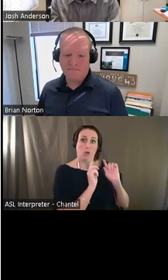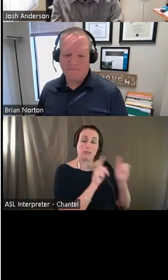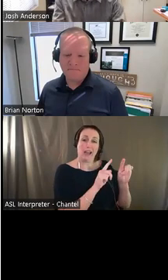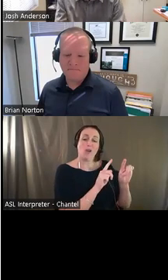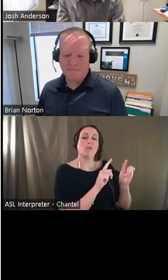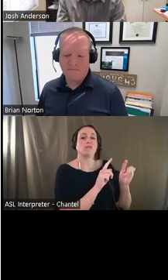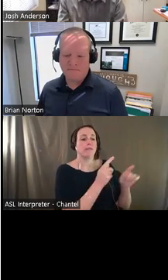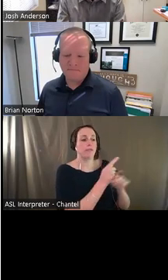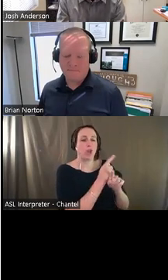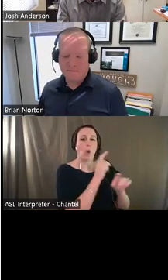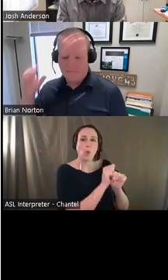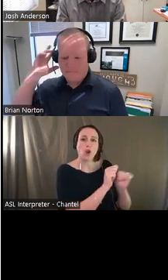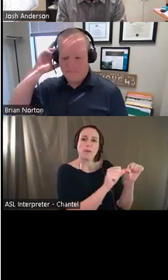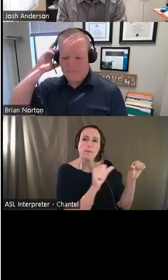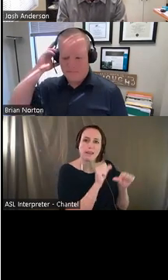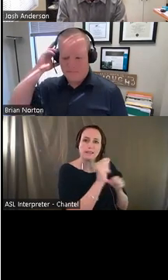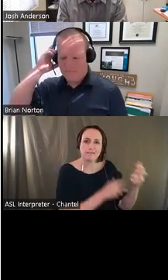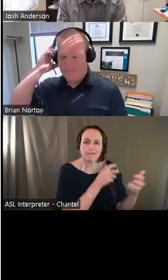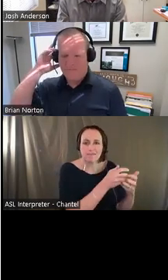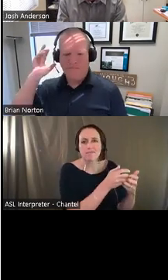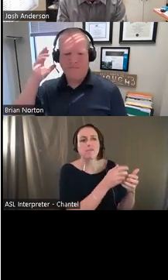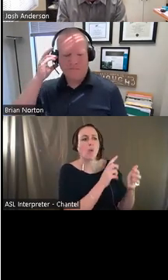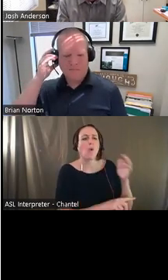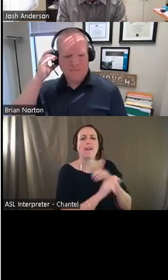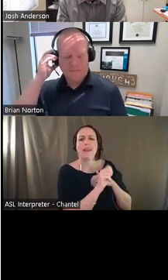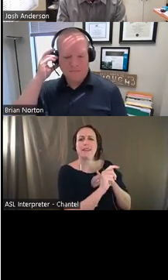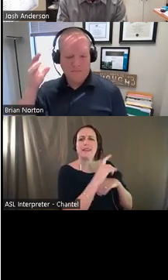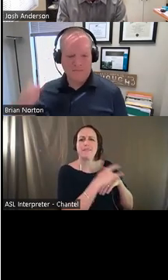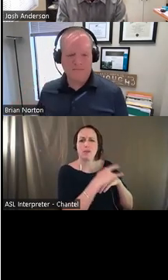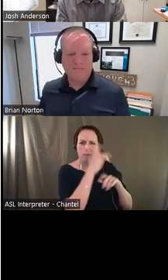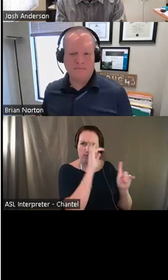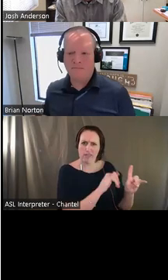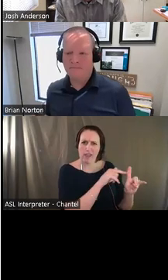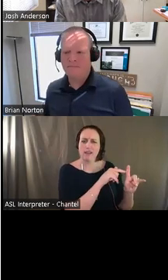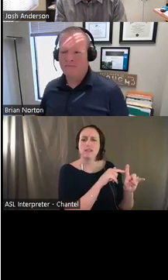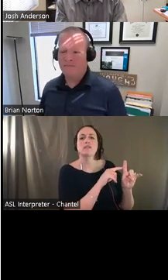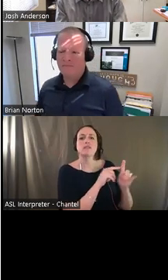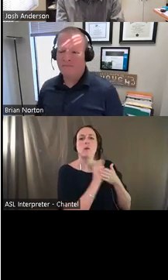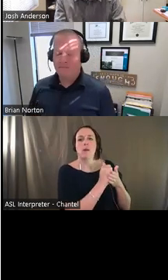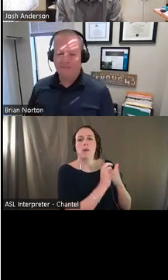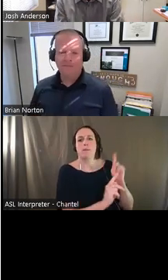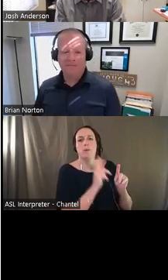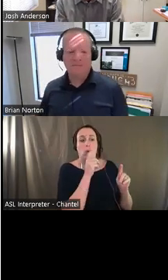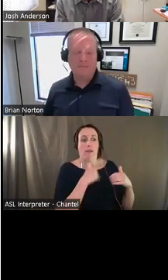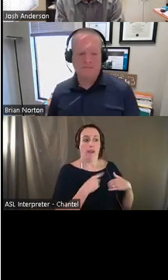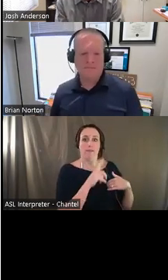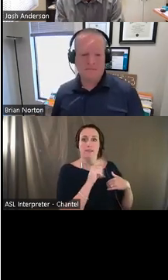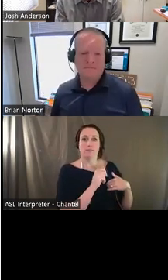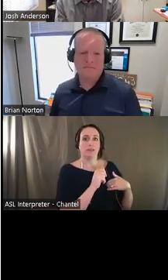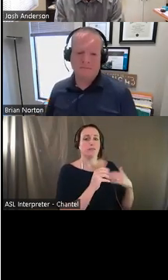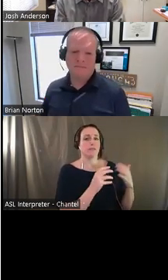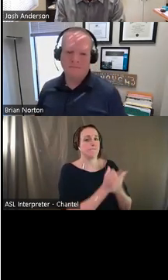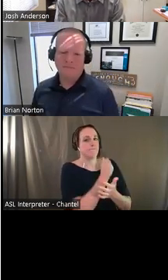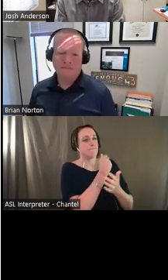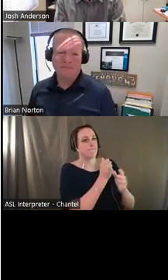accommodations, different assistive technology interventions, really just helps people with disabilities really maximize their potential and be able to